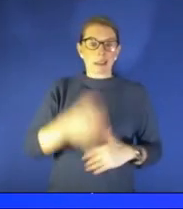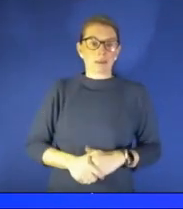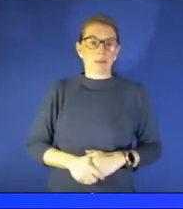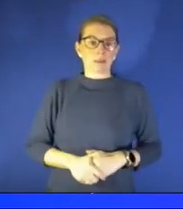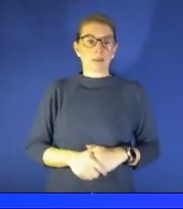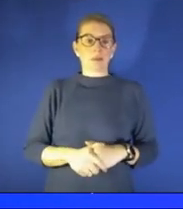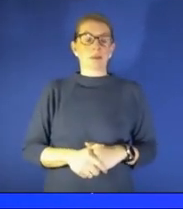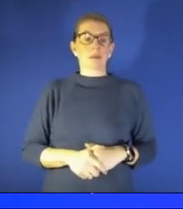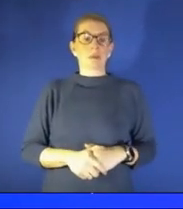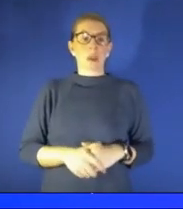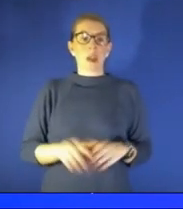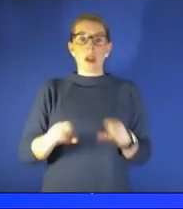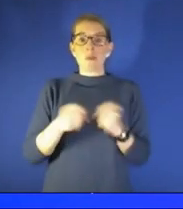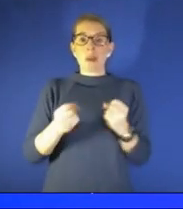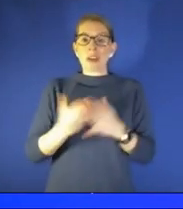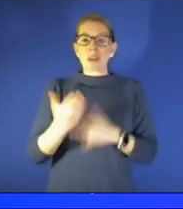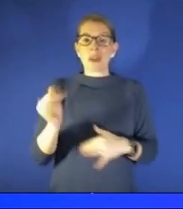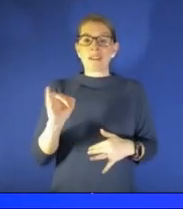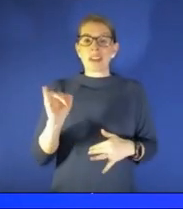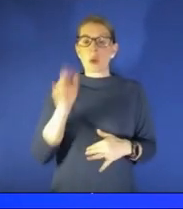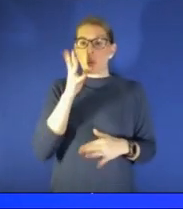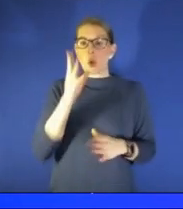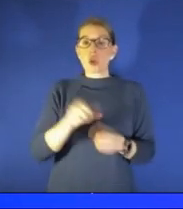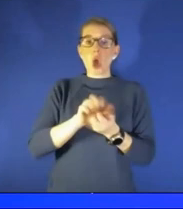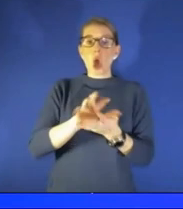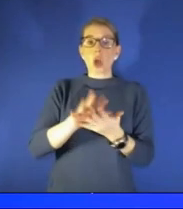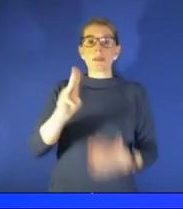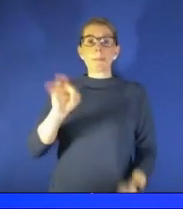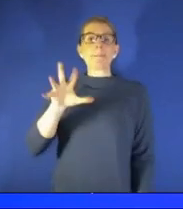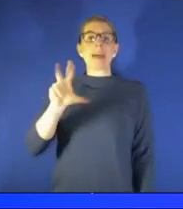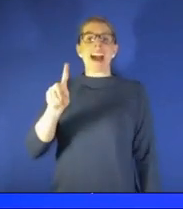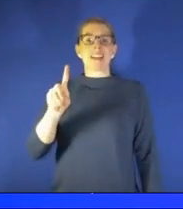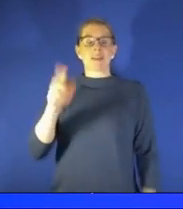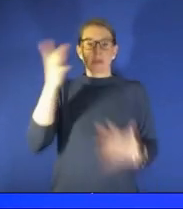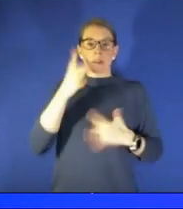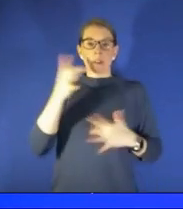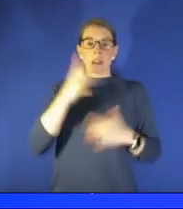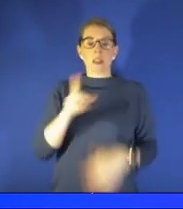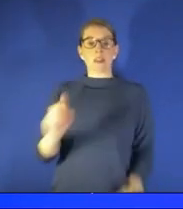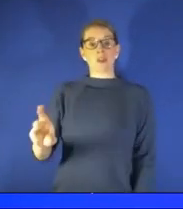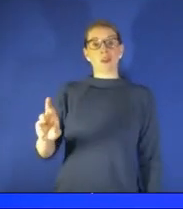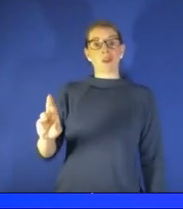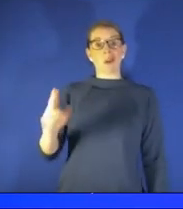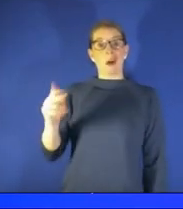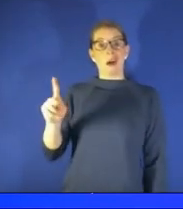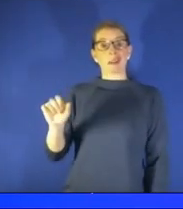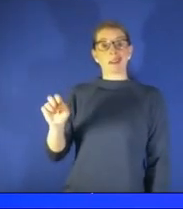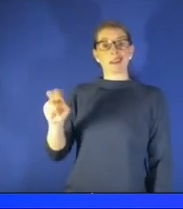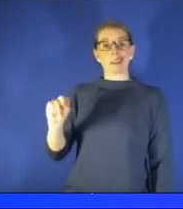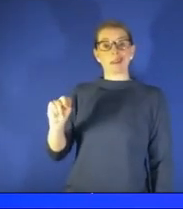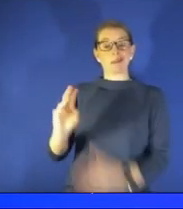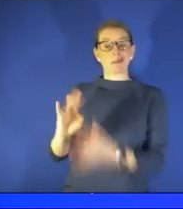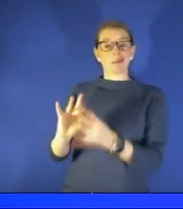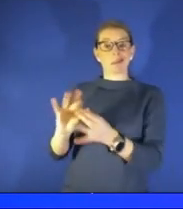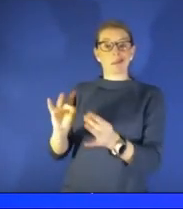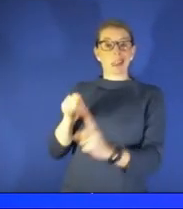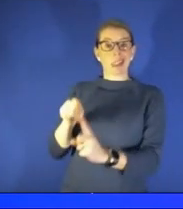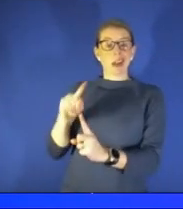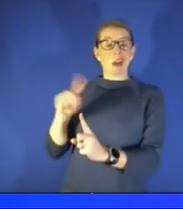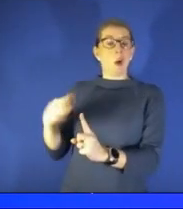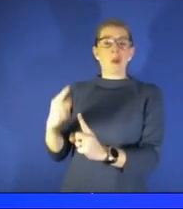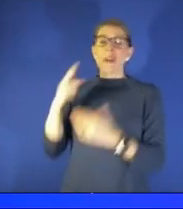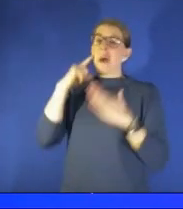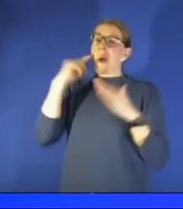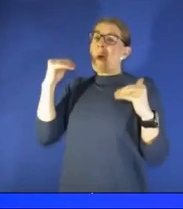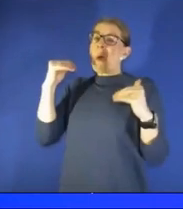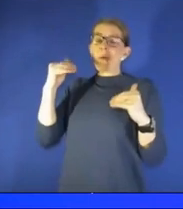disease and as dr hawkinson pointed out you know we can only hope that at some point this turns